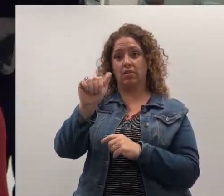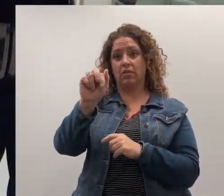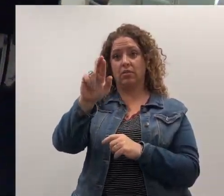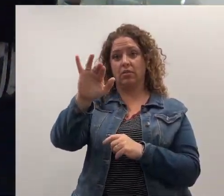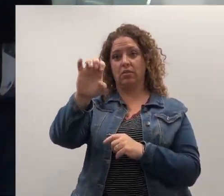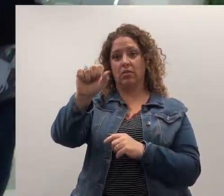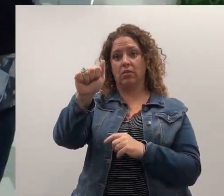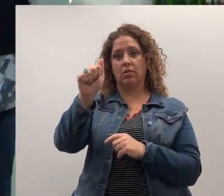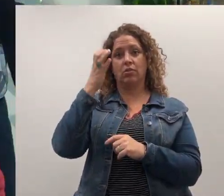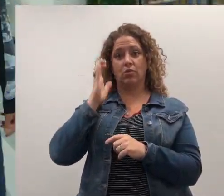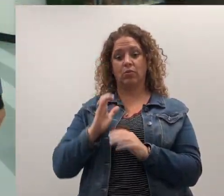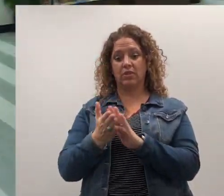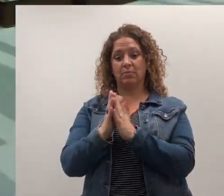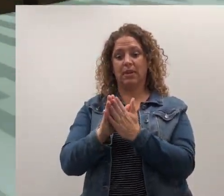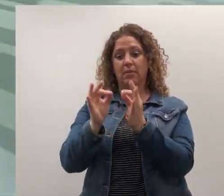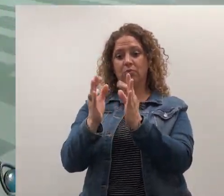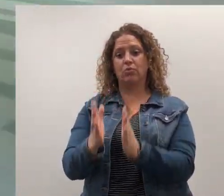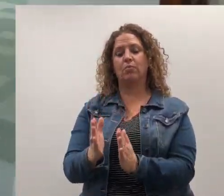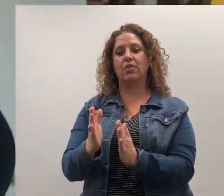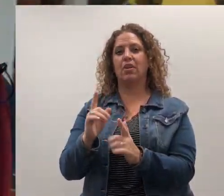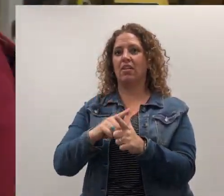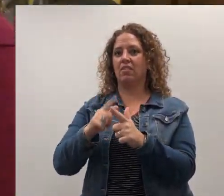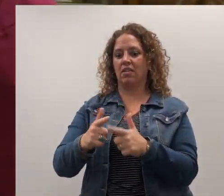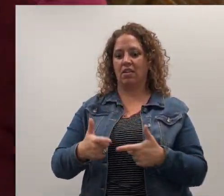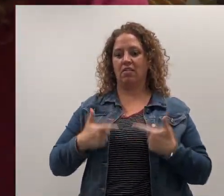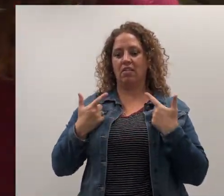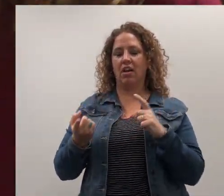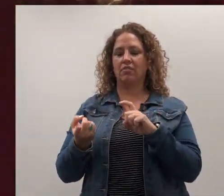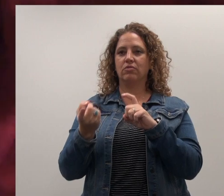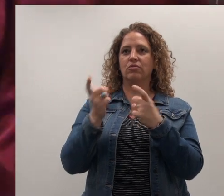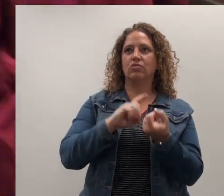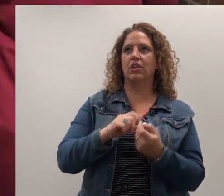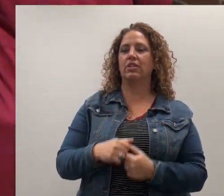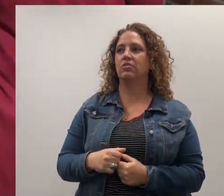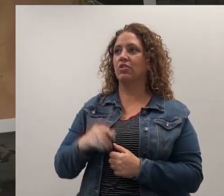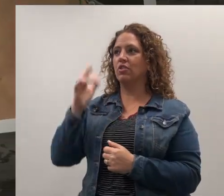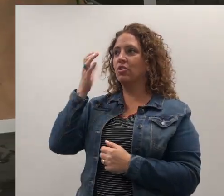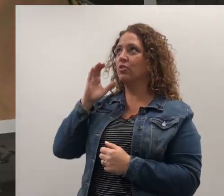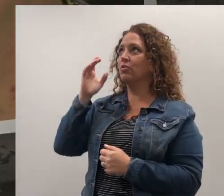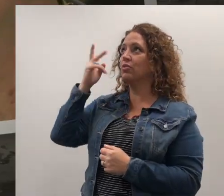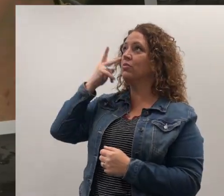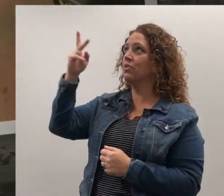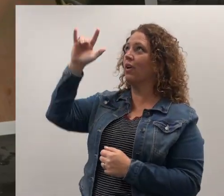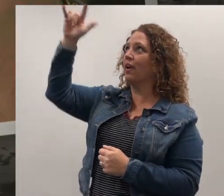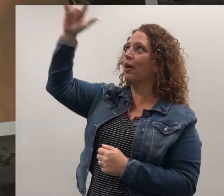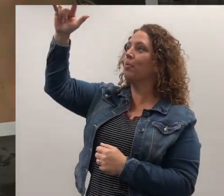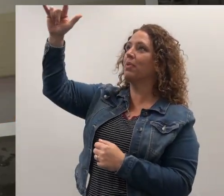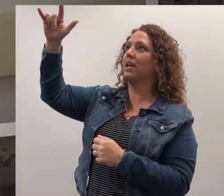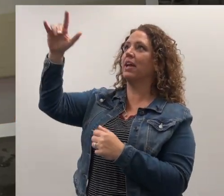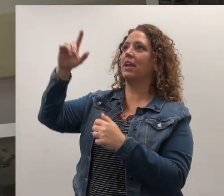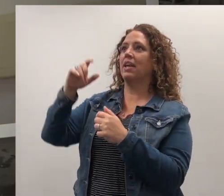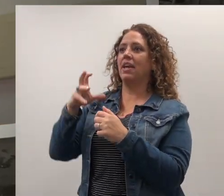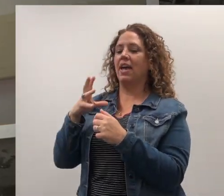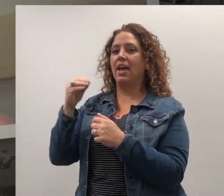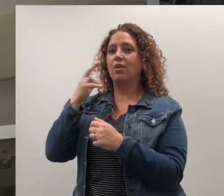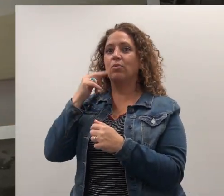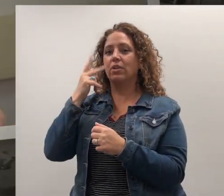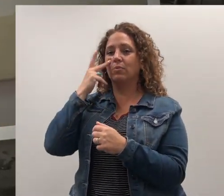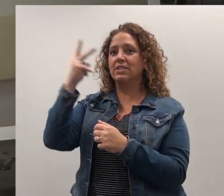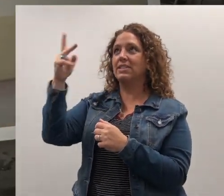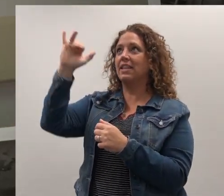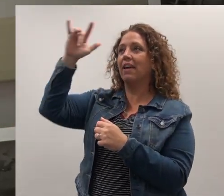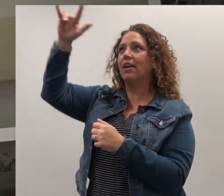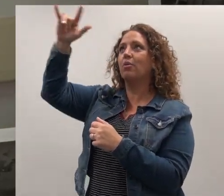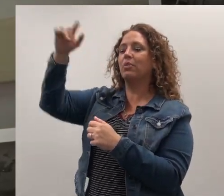When Carissa Smith became his interpreter, it sparked a life-changing moment. She saw an airplane in the sky. He was getting